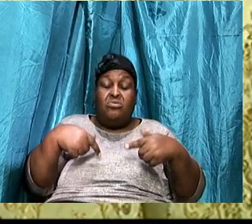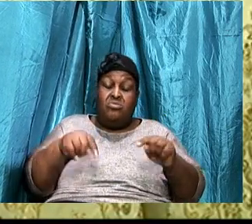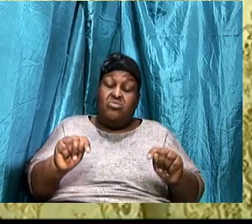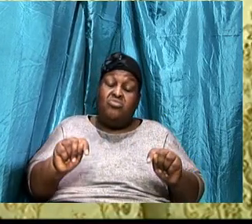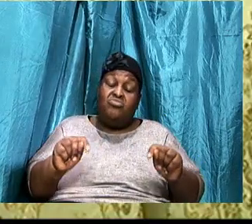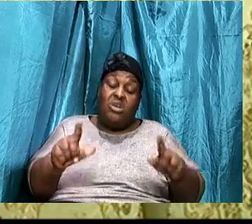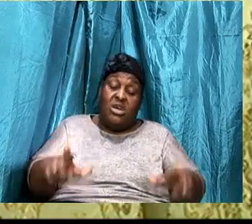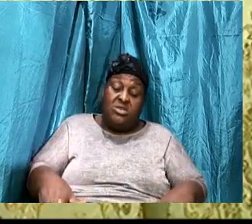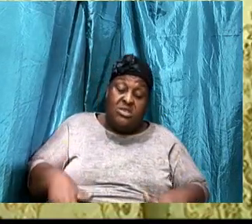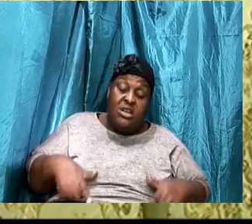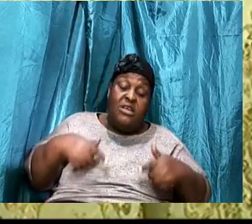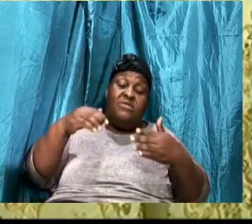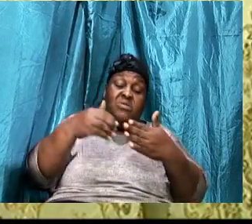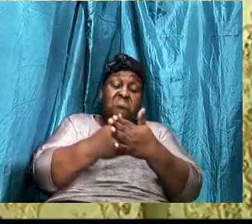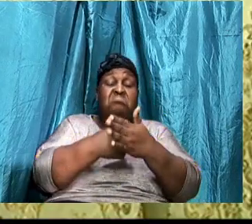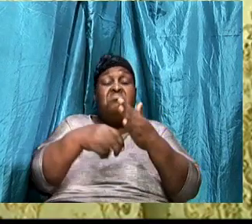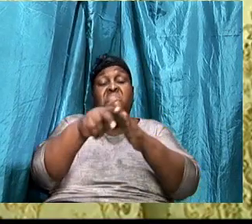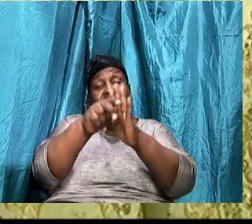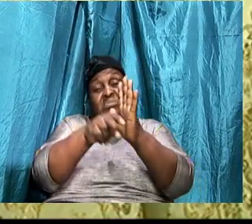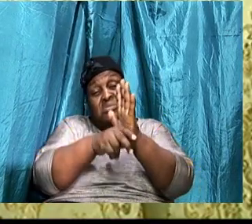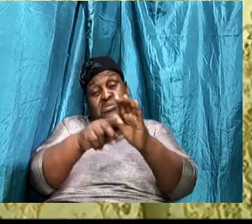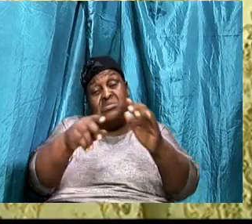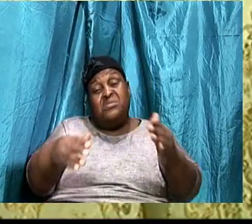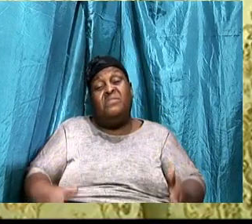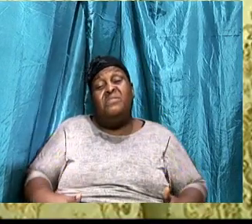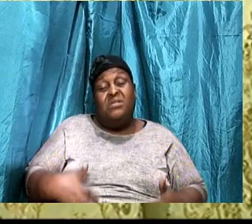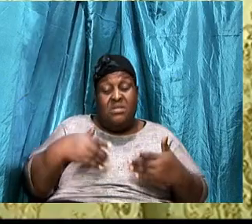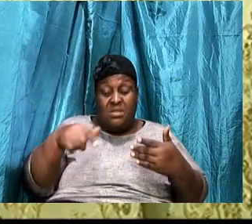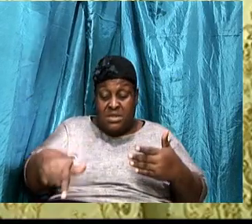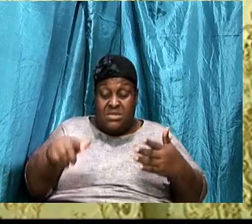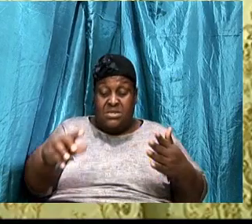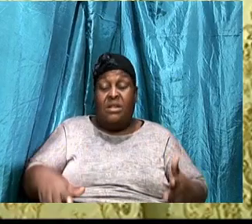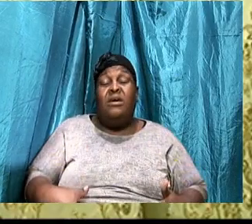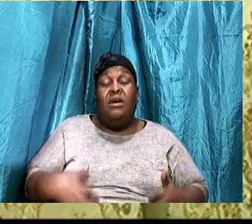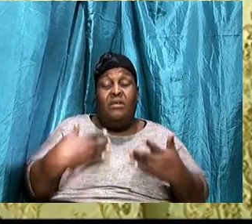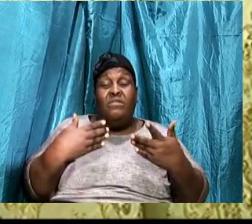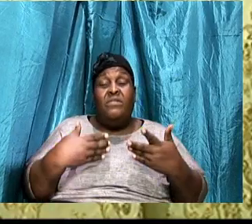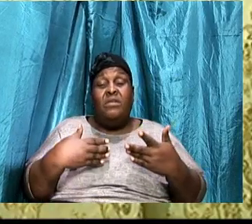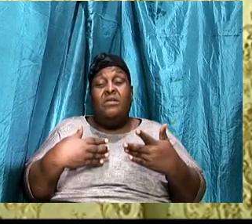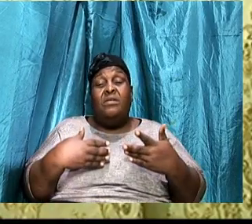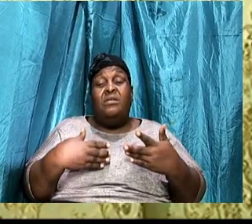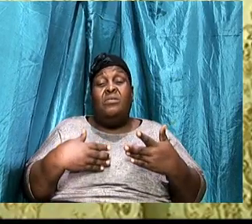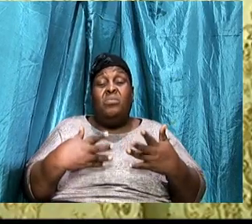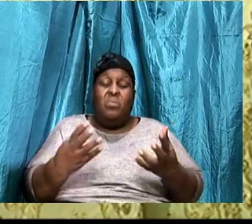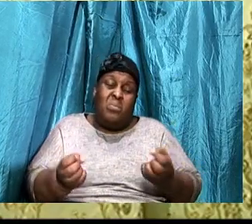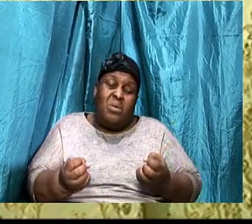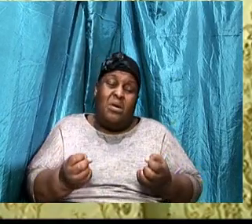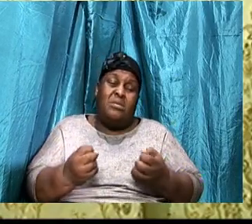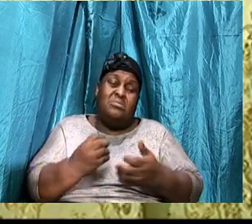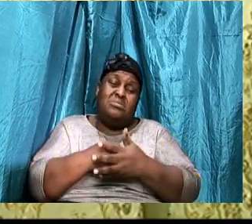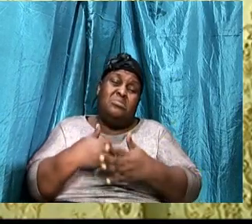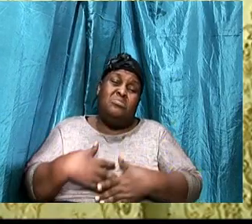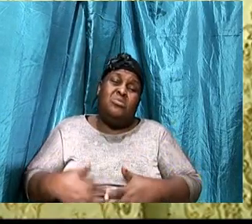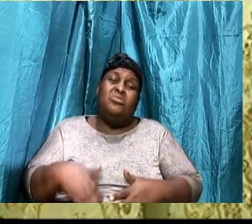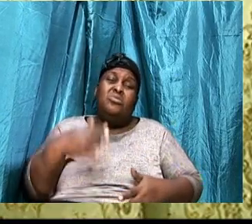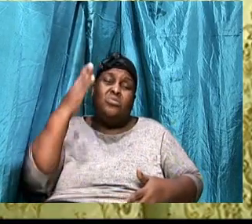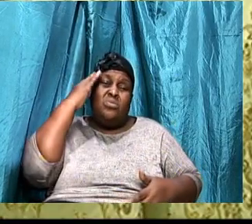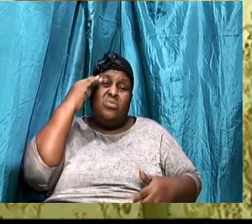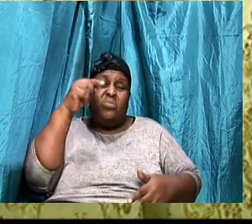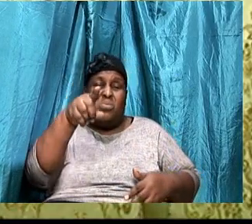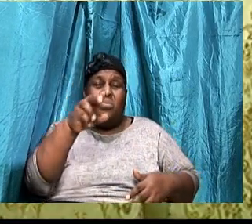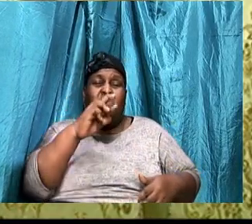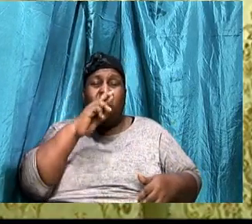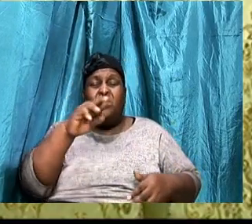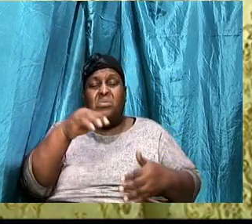of life. I want somebody to know that you are a new creature in Christ. It doesn't matter what you